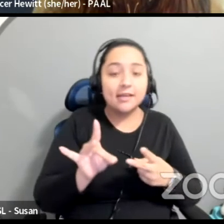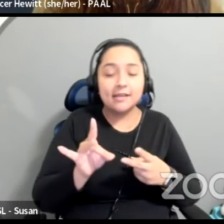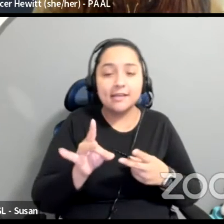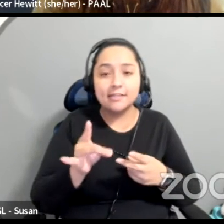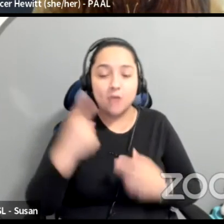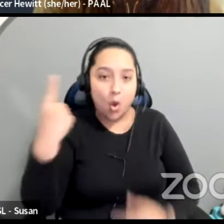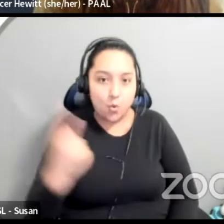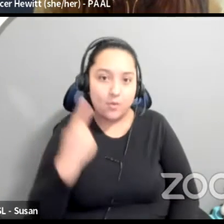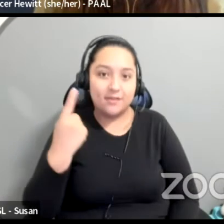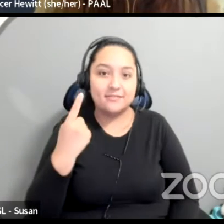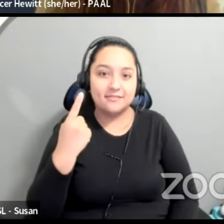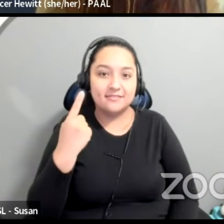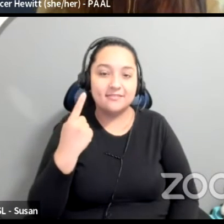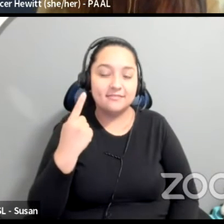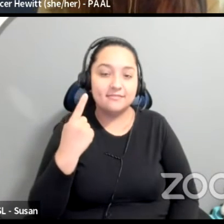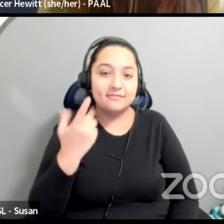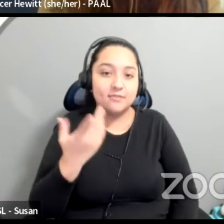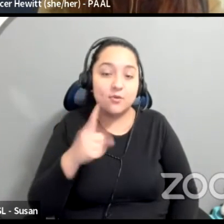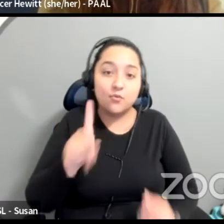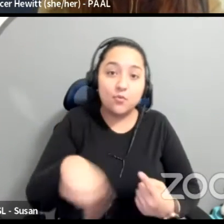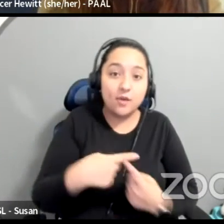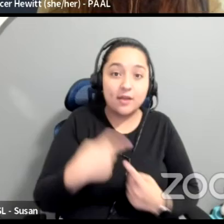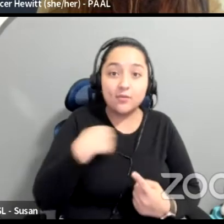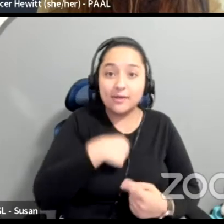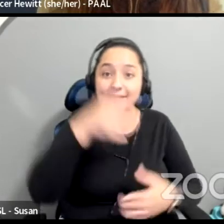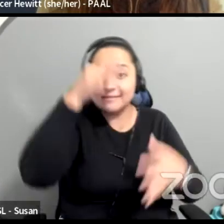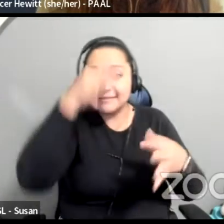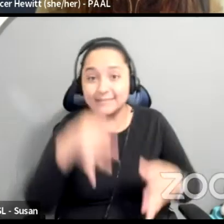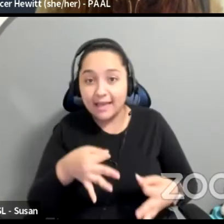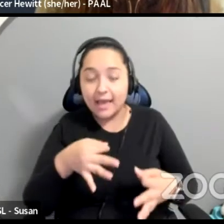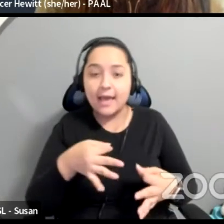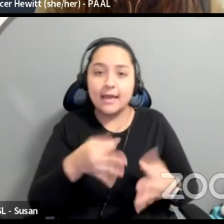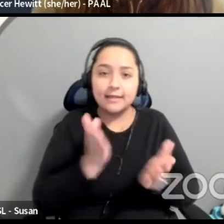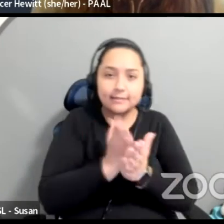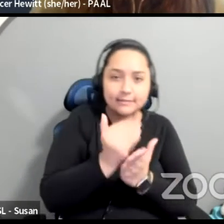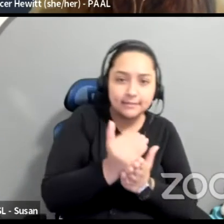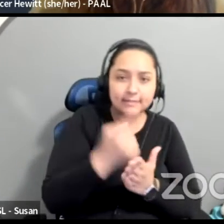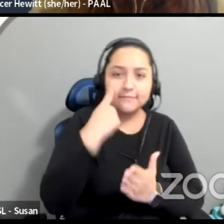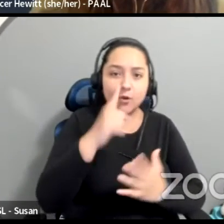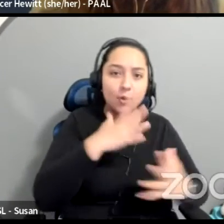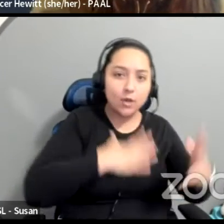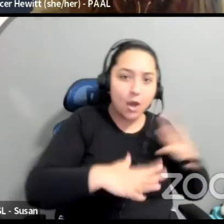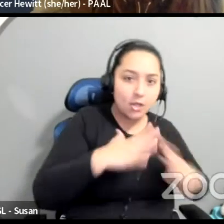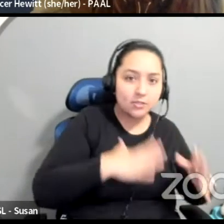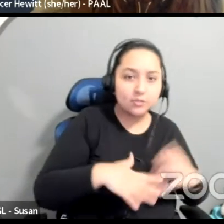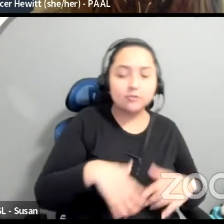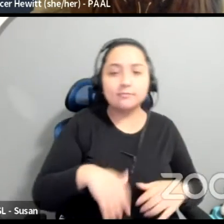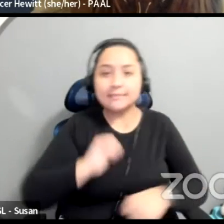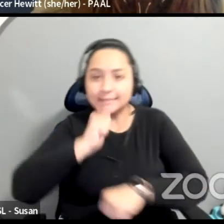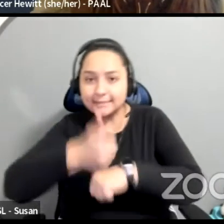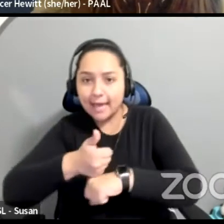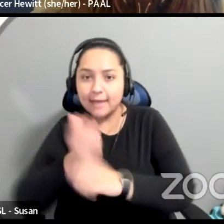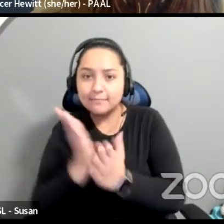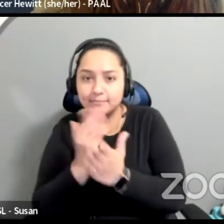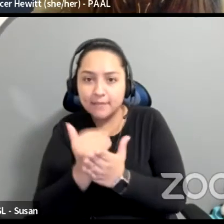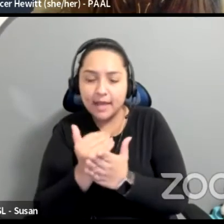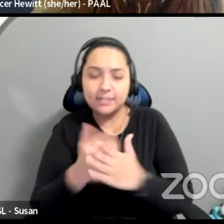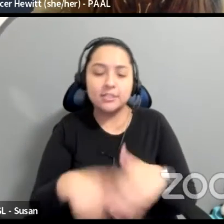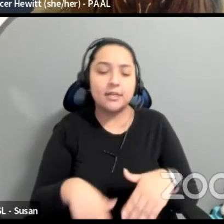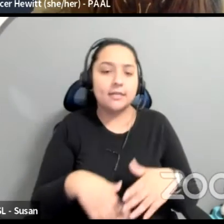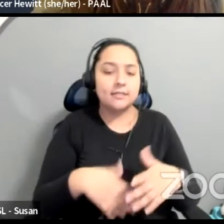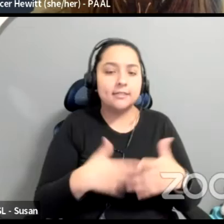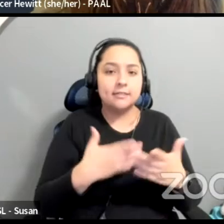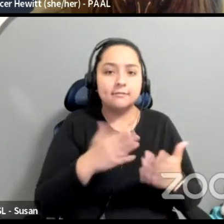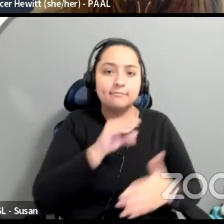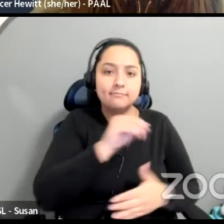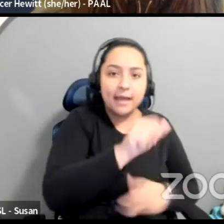right? When we decide what is the set versus the costume budget, what we decide when we are paying people, what we decide when we're paying assistants,